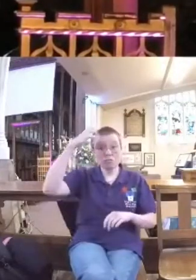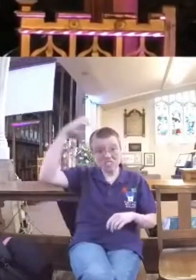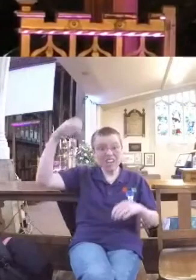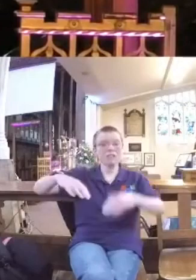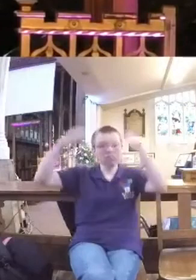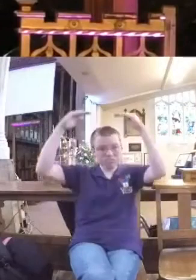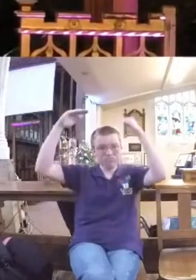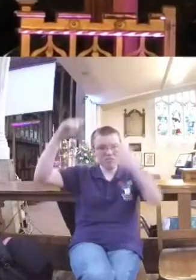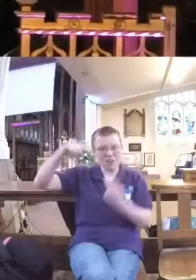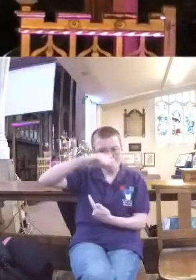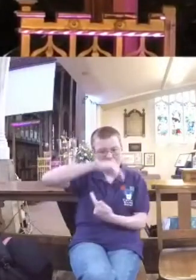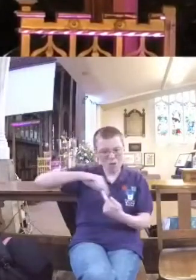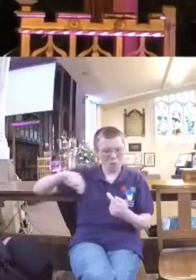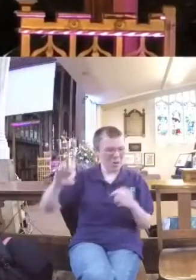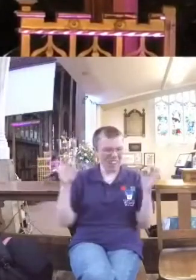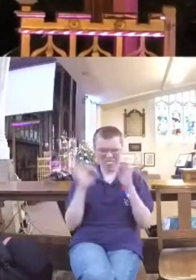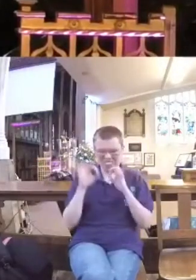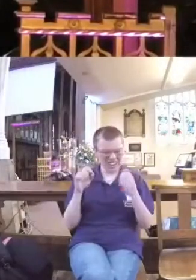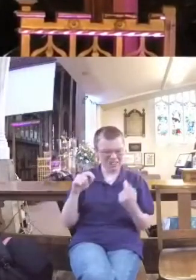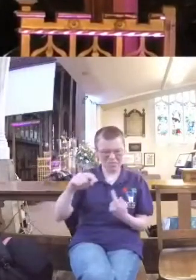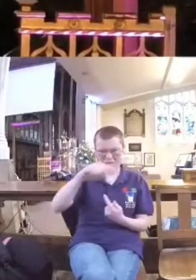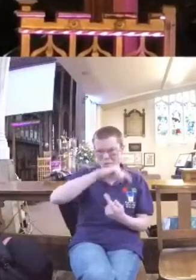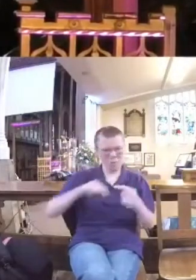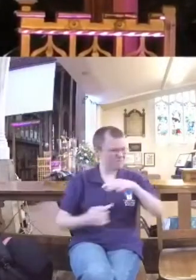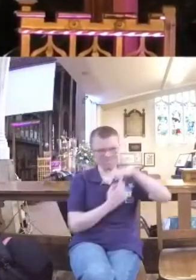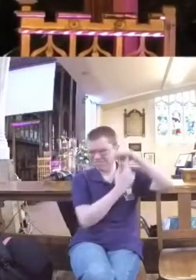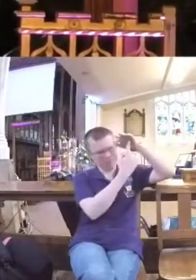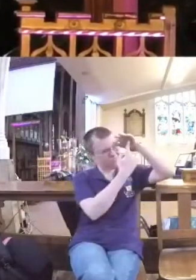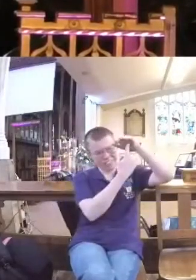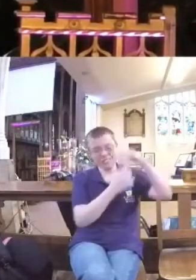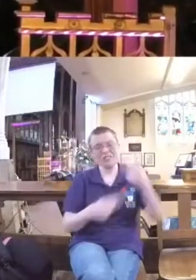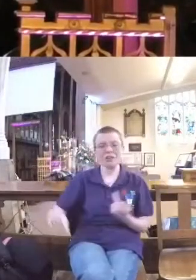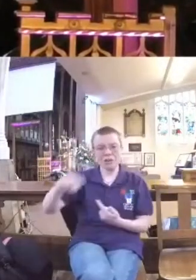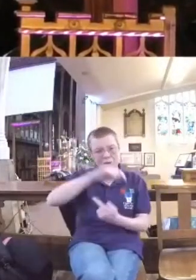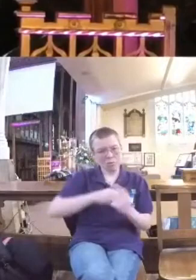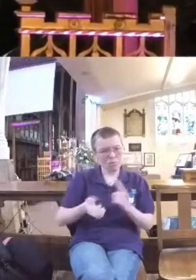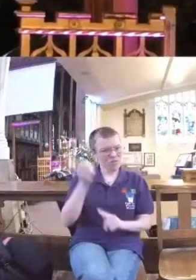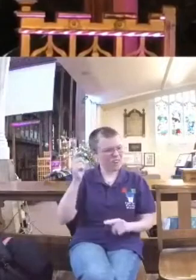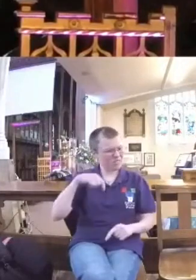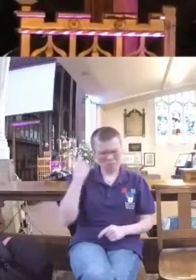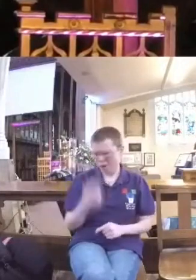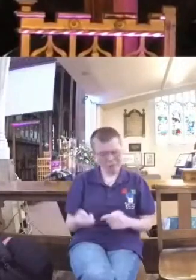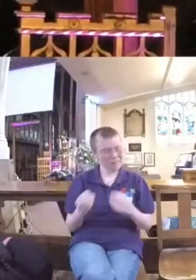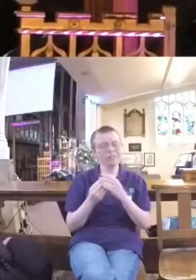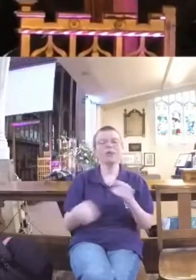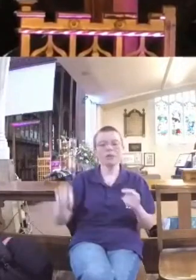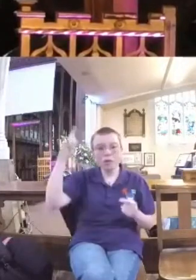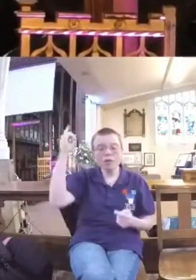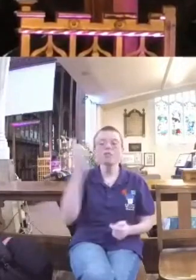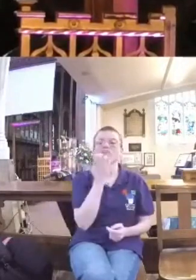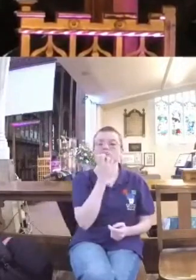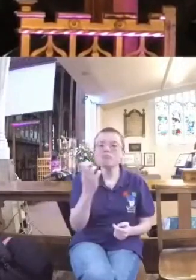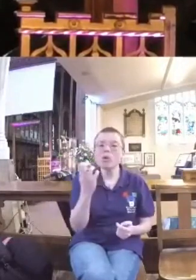kings, we are nothing without him and we can do nothing without him. Now, Moses even, he warned